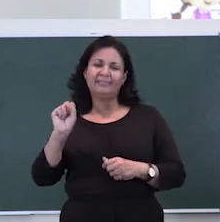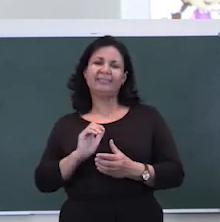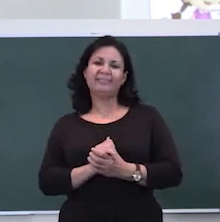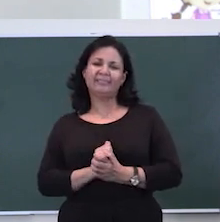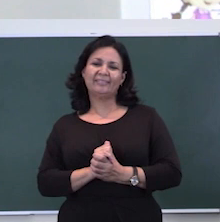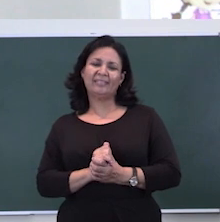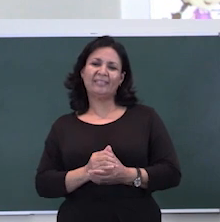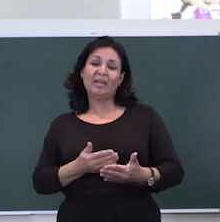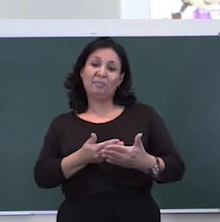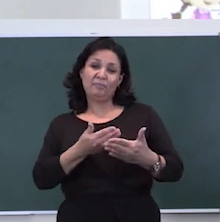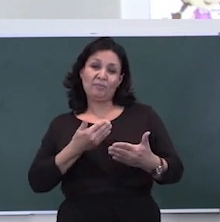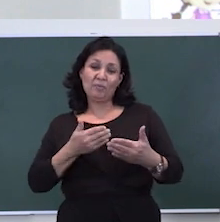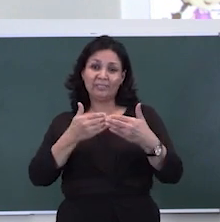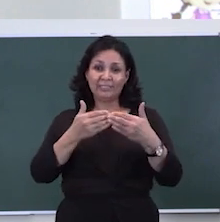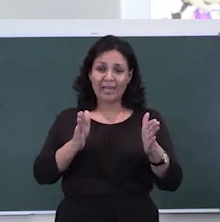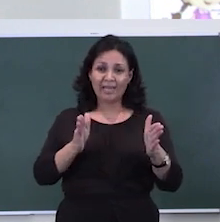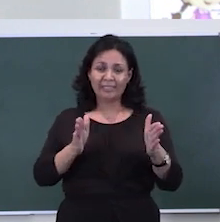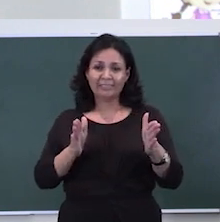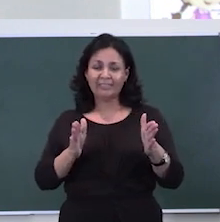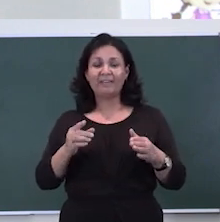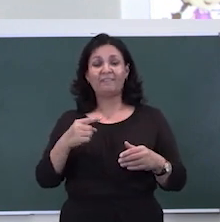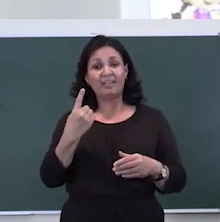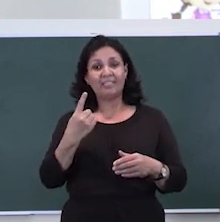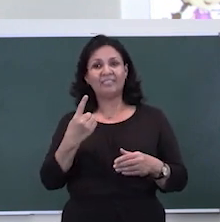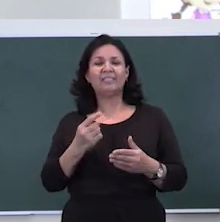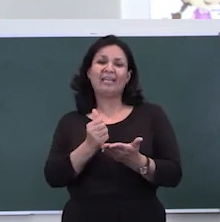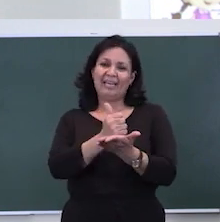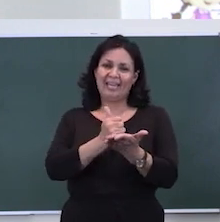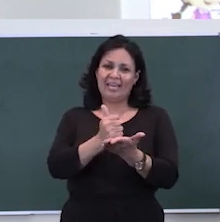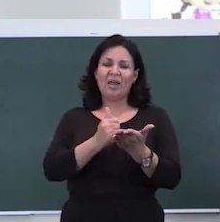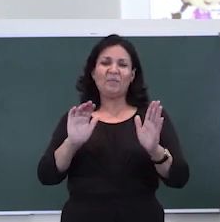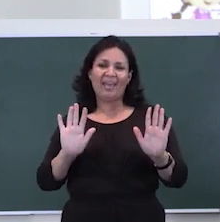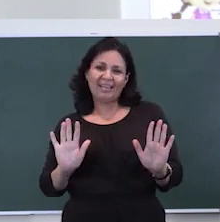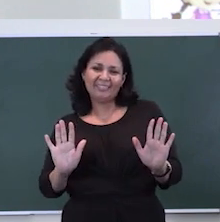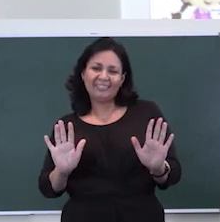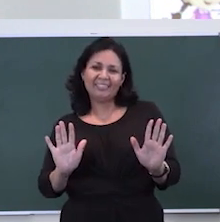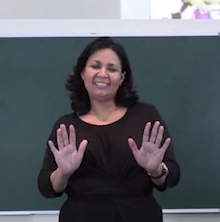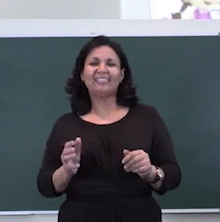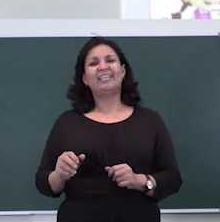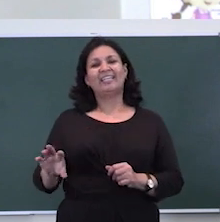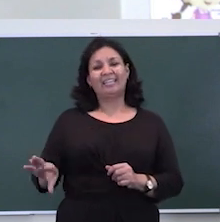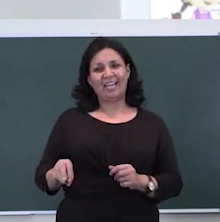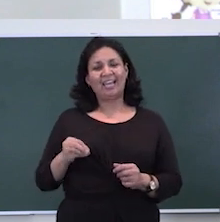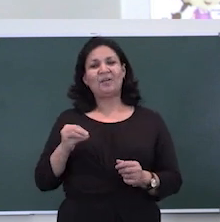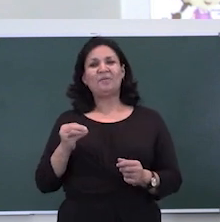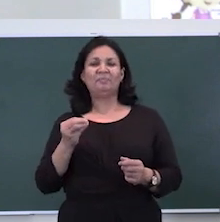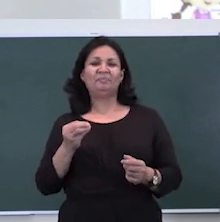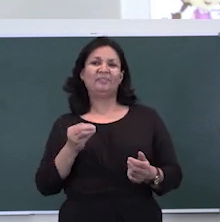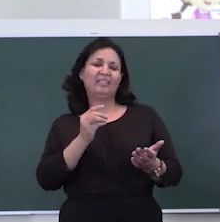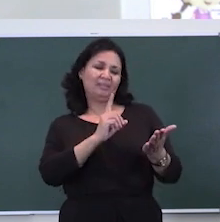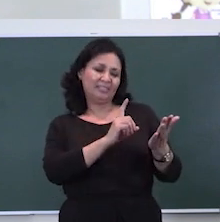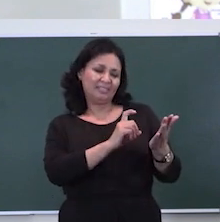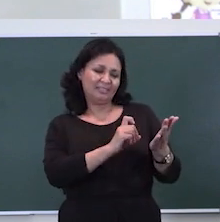before we start, we need to sanitize our hands. So please take your sanitizer. A